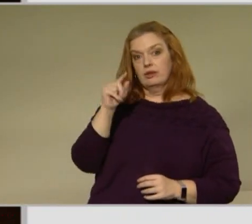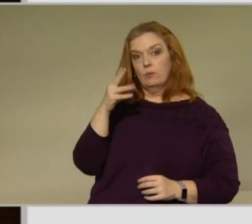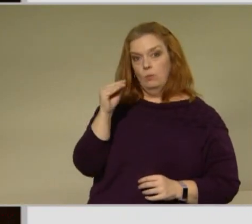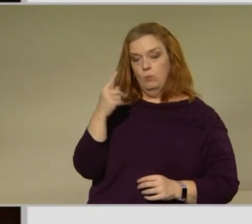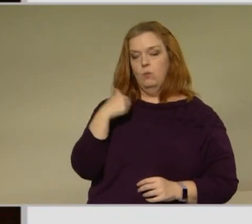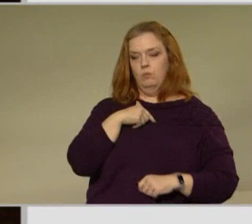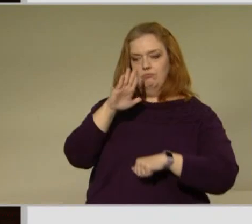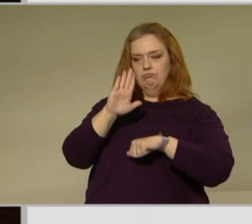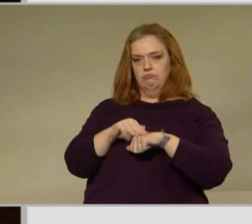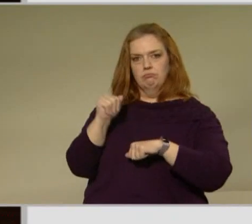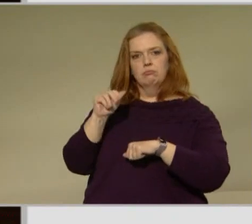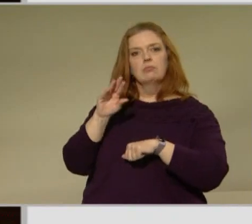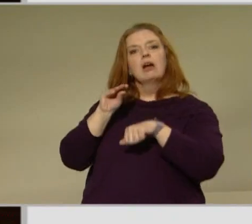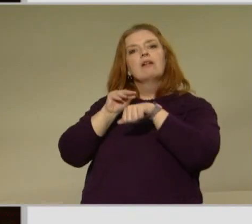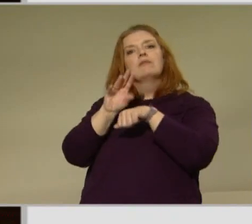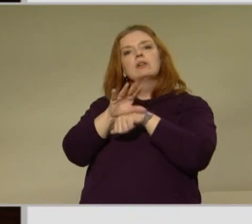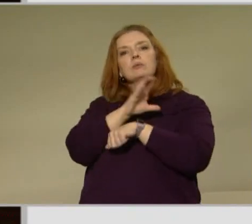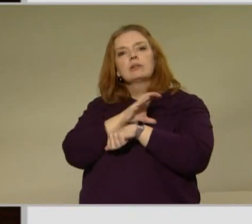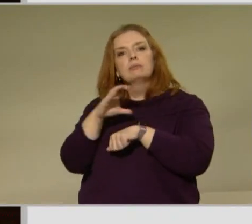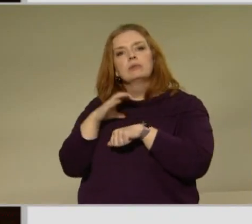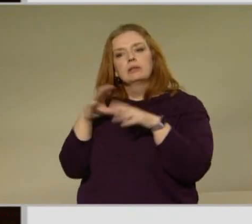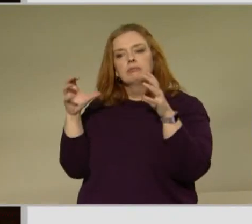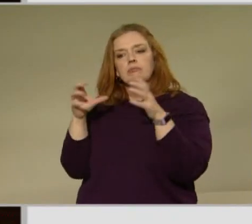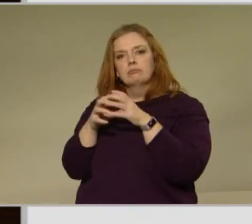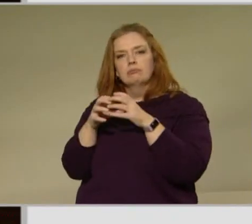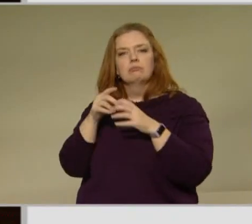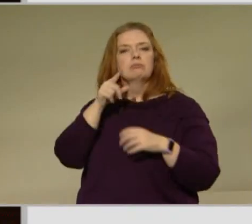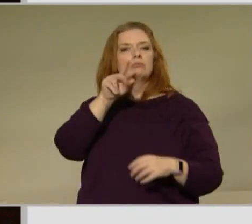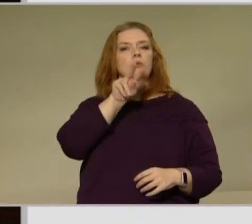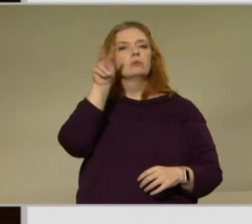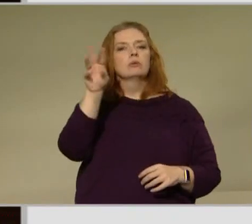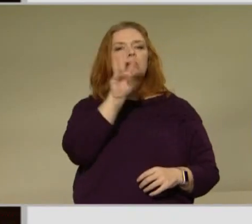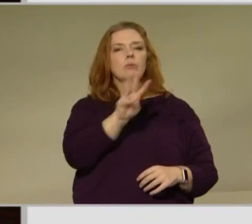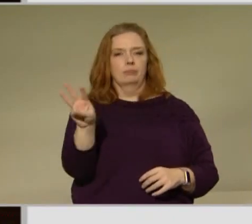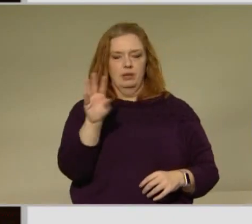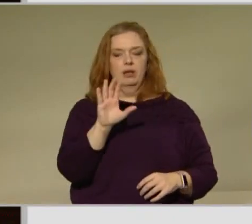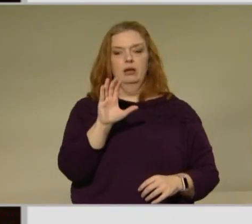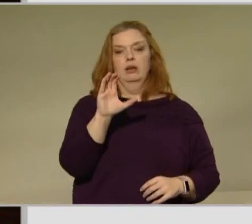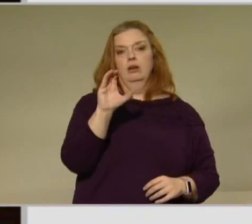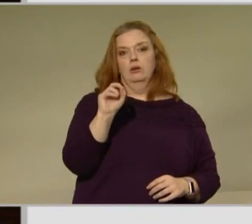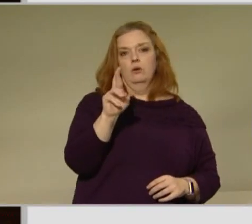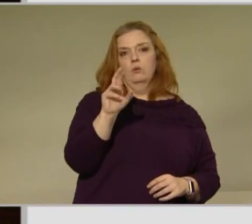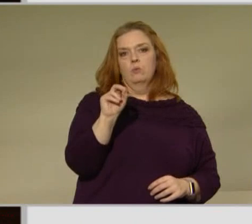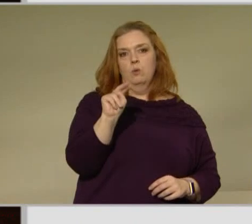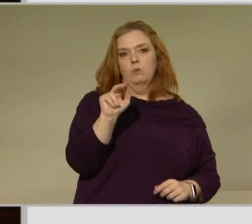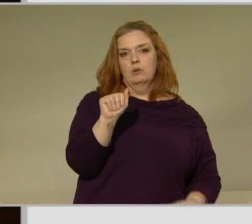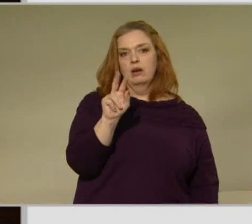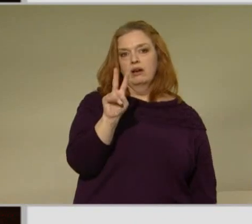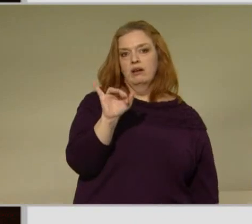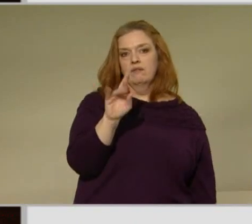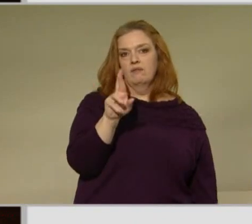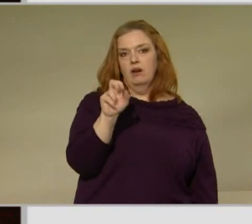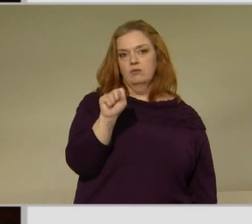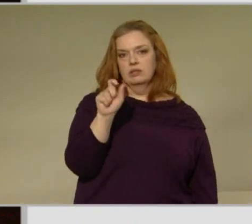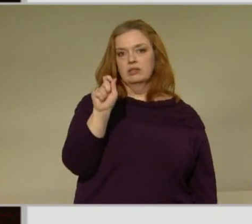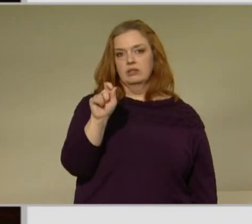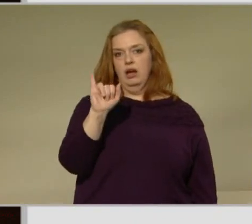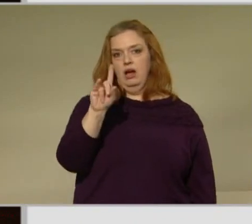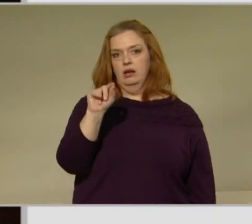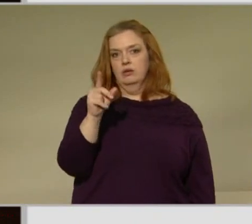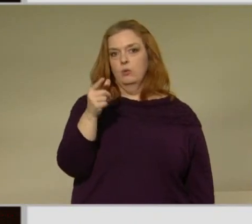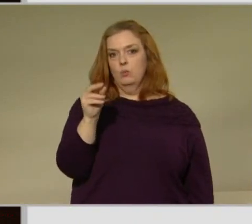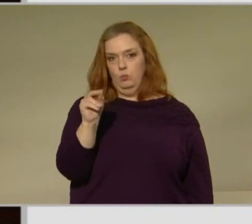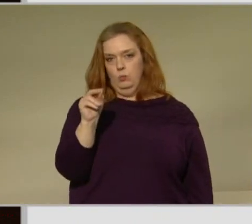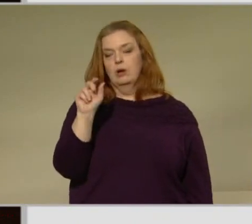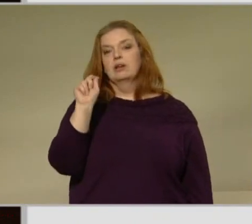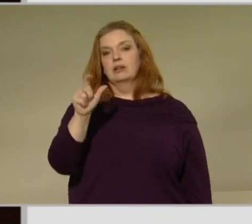committee and you can go on the coronavirus.idaho.gov website and see a list of all the we are very proud of the broad